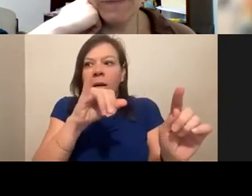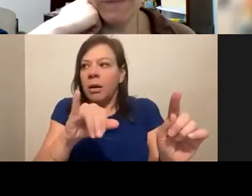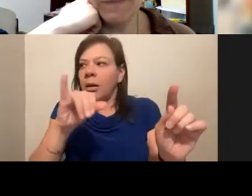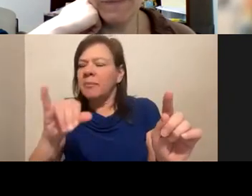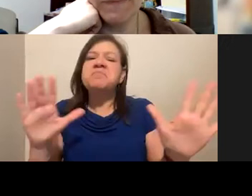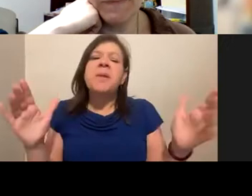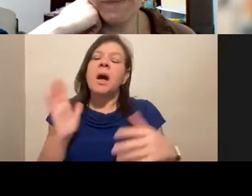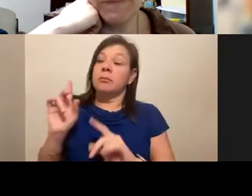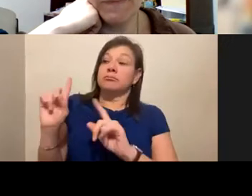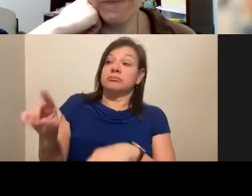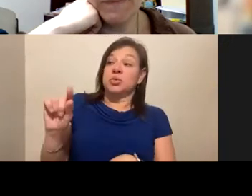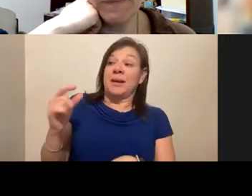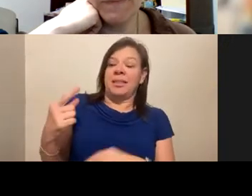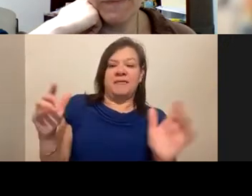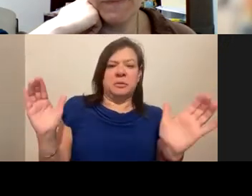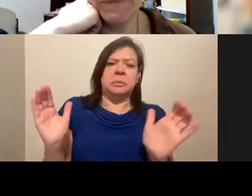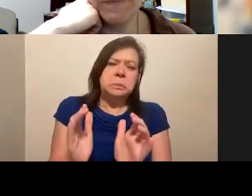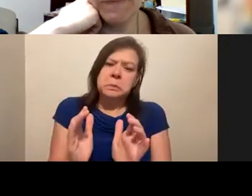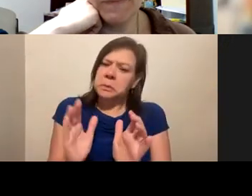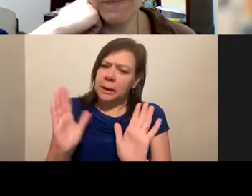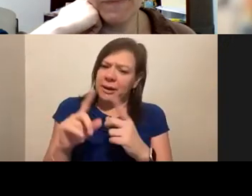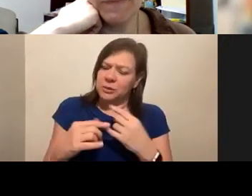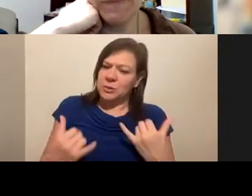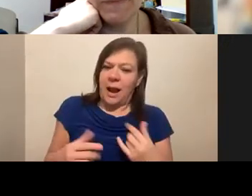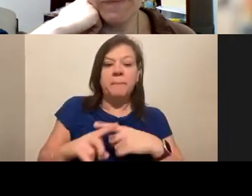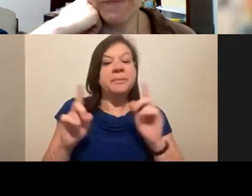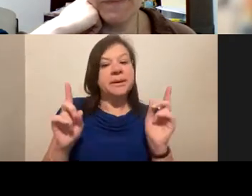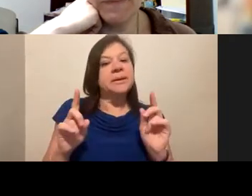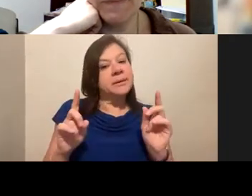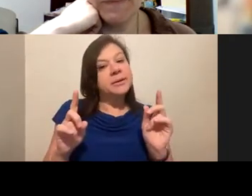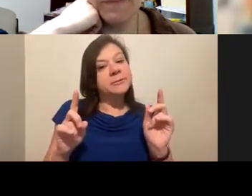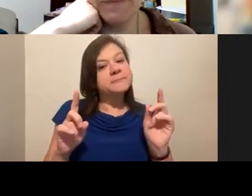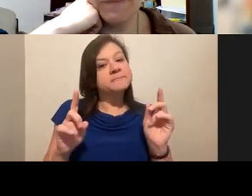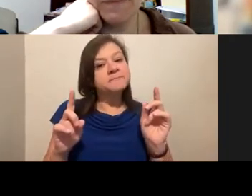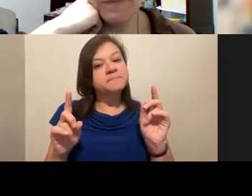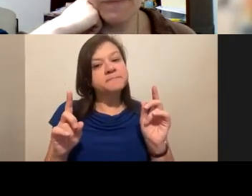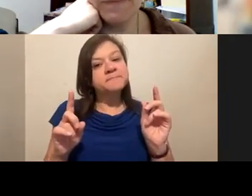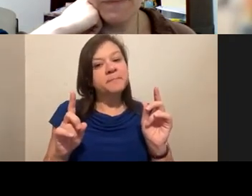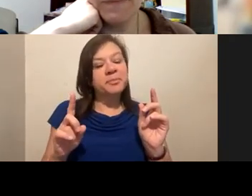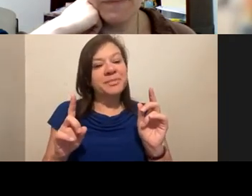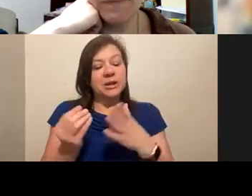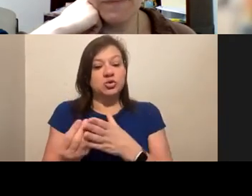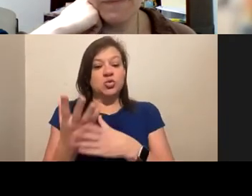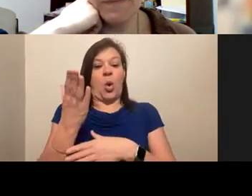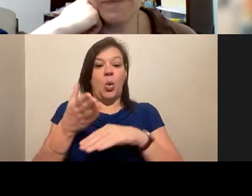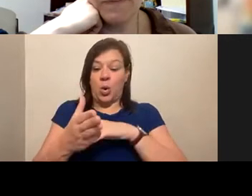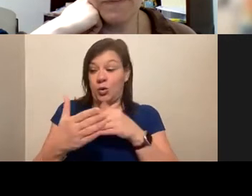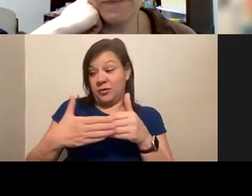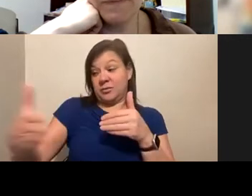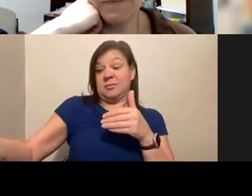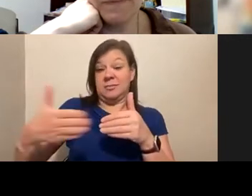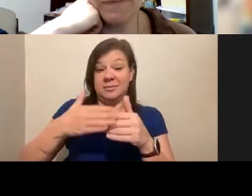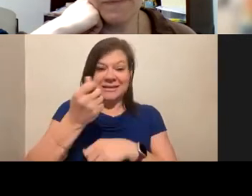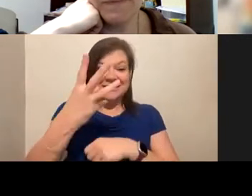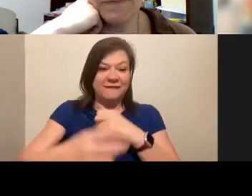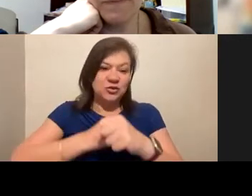smaller when I was there. But it definitely sort of has grown over the past several years.